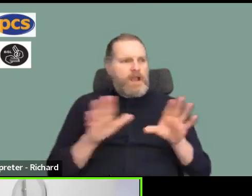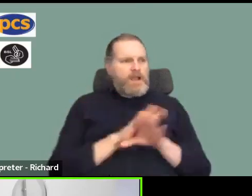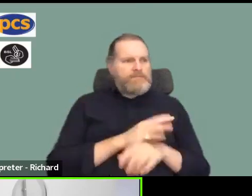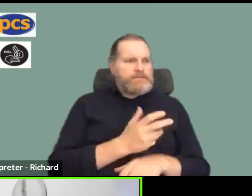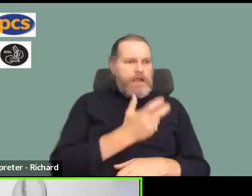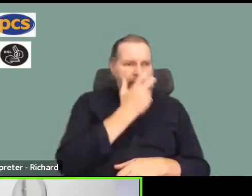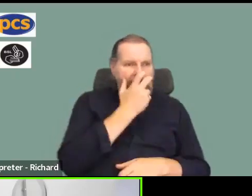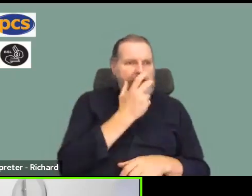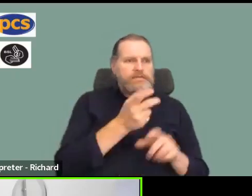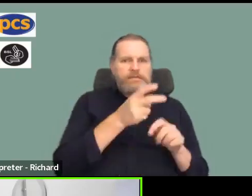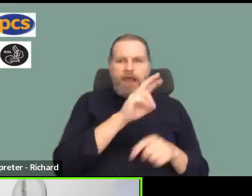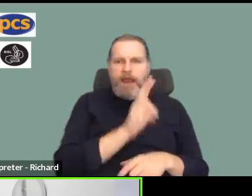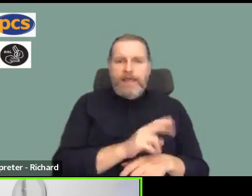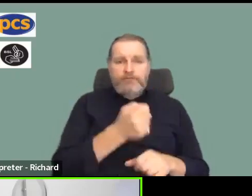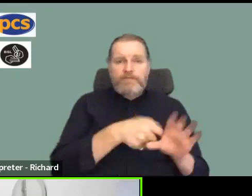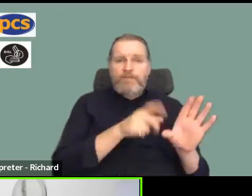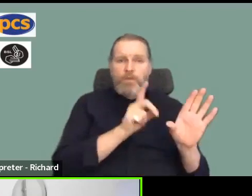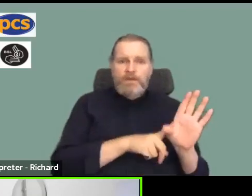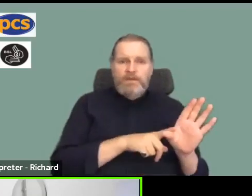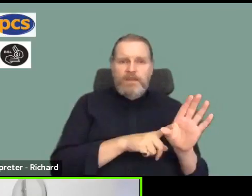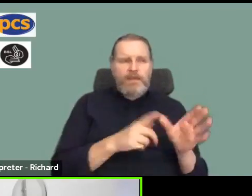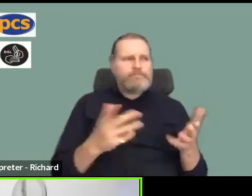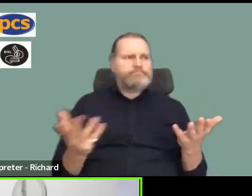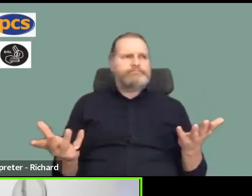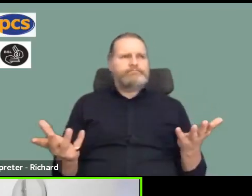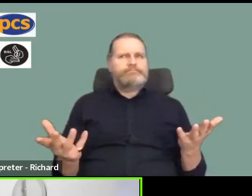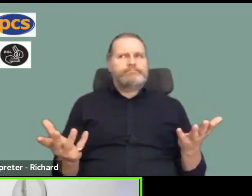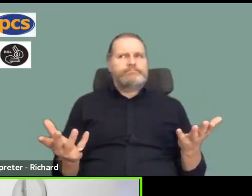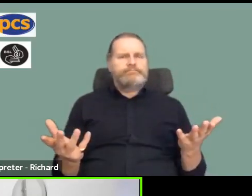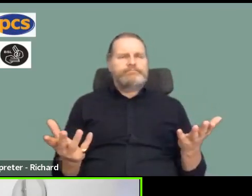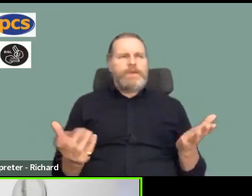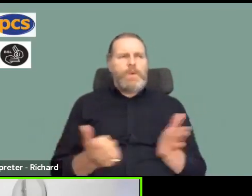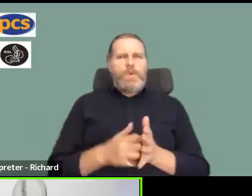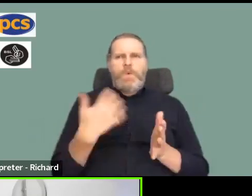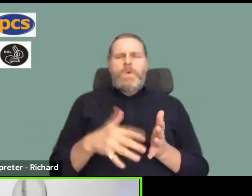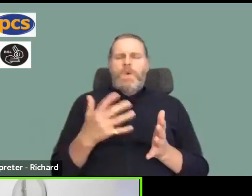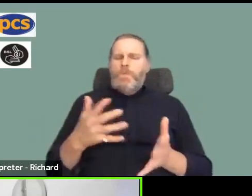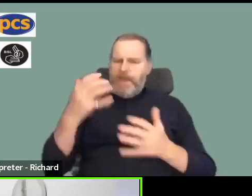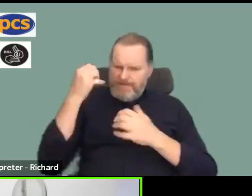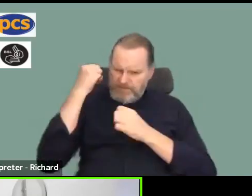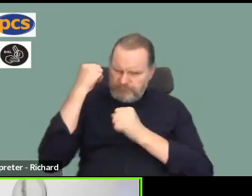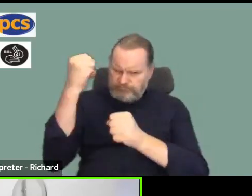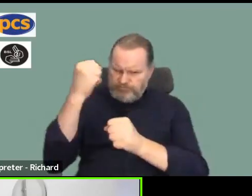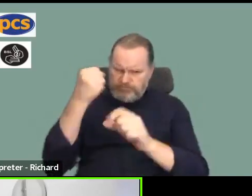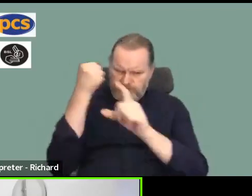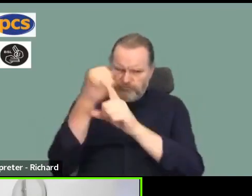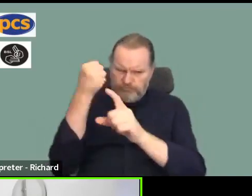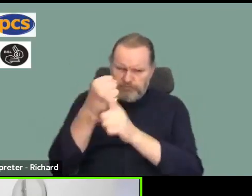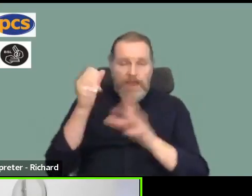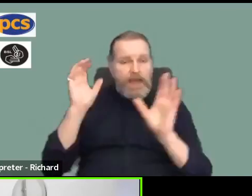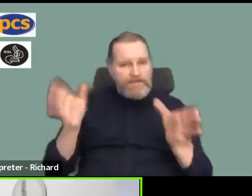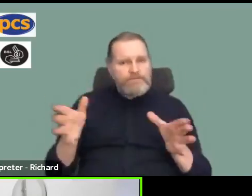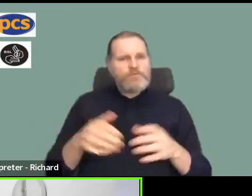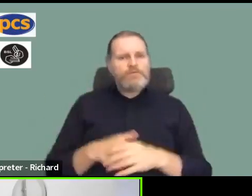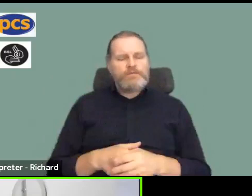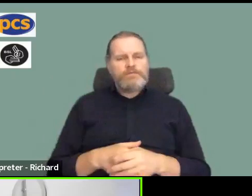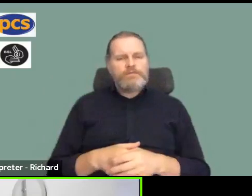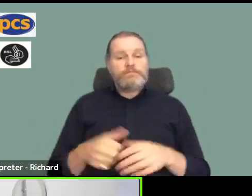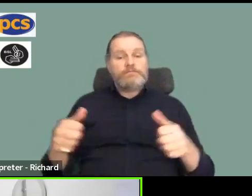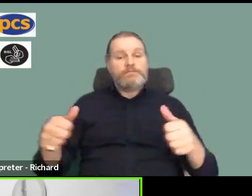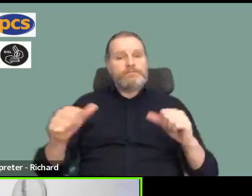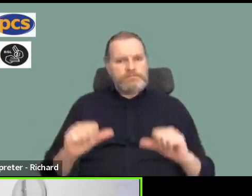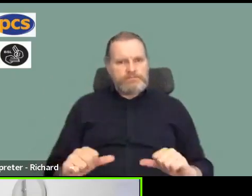I think those two statements read together just sum up the scale of what we're facing, don't we? Mick, those